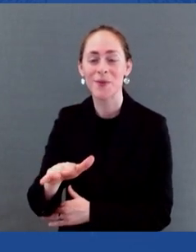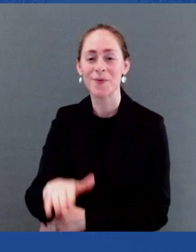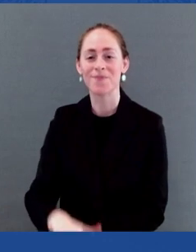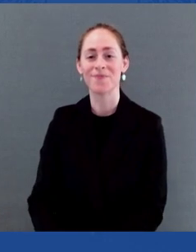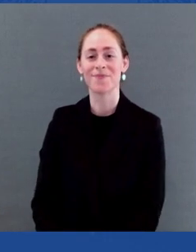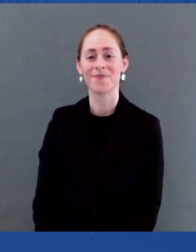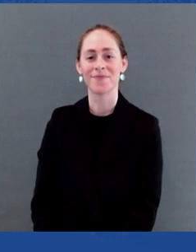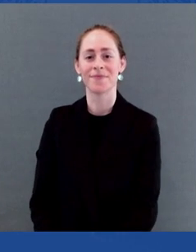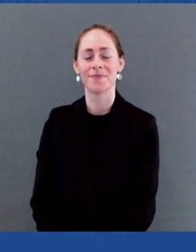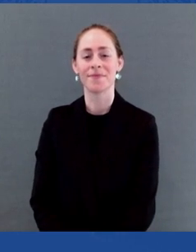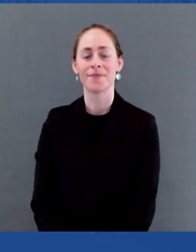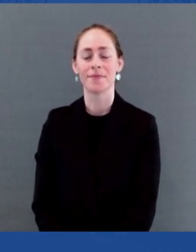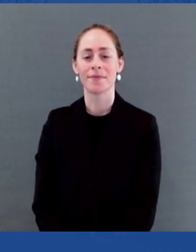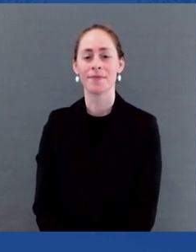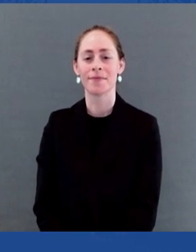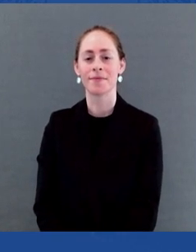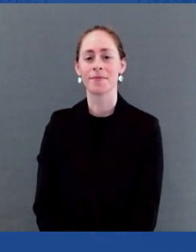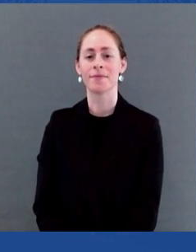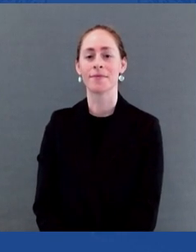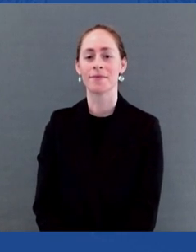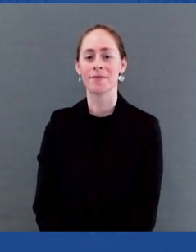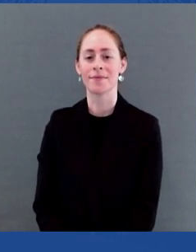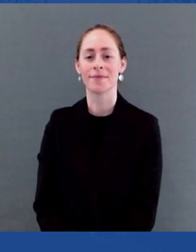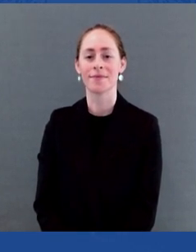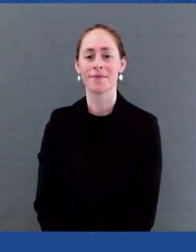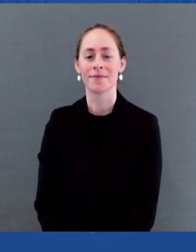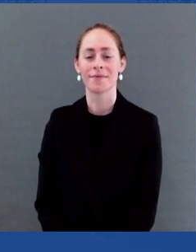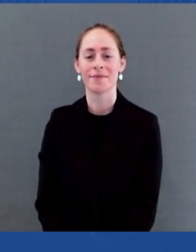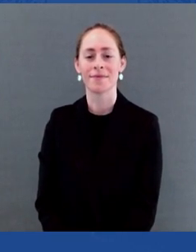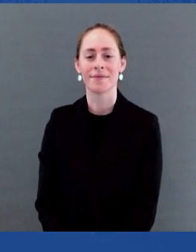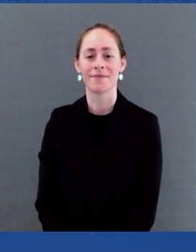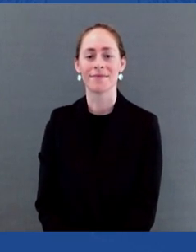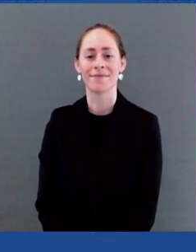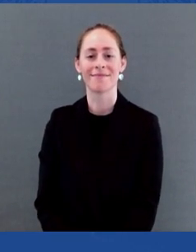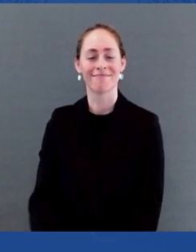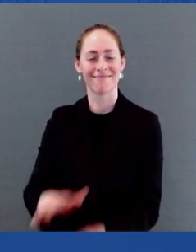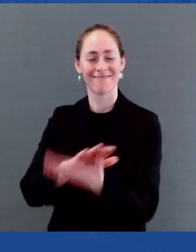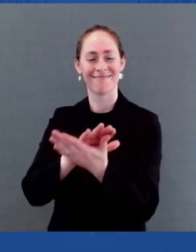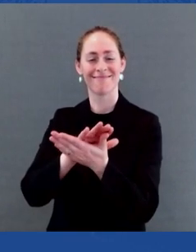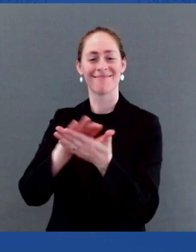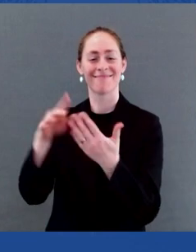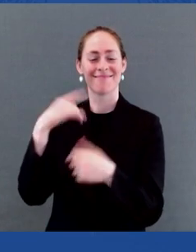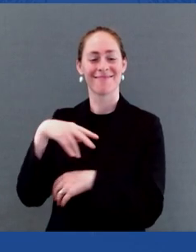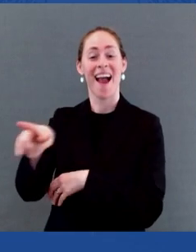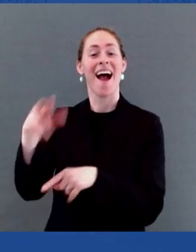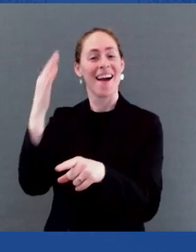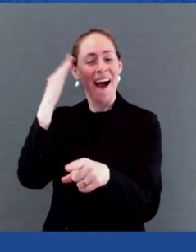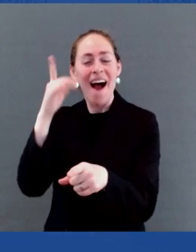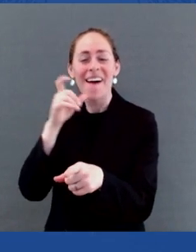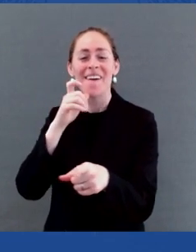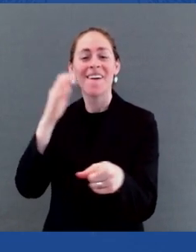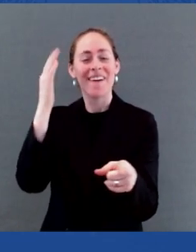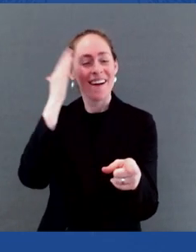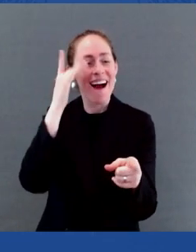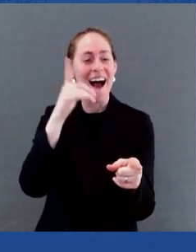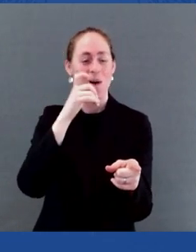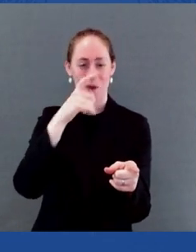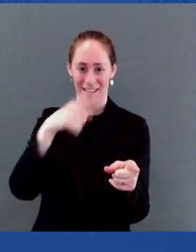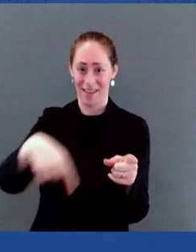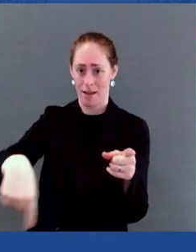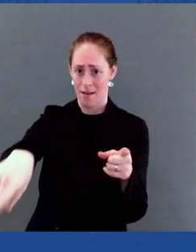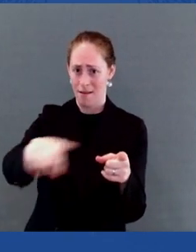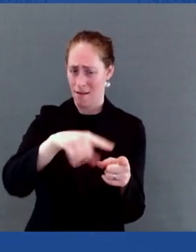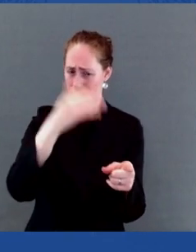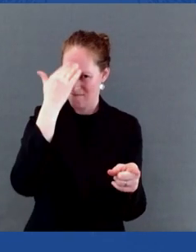It's great to see so many familiar faces and champions of this fight. Let me start by thanking President